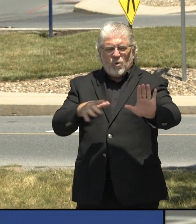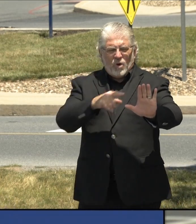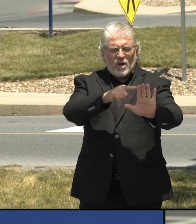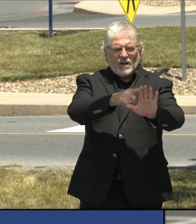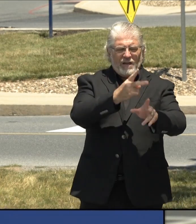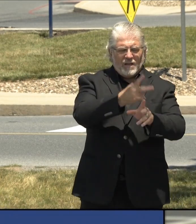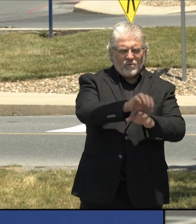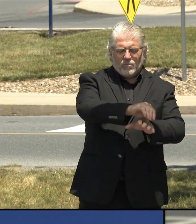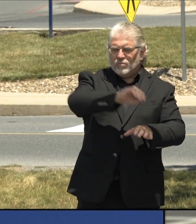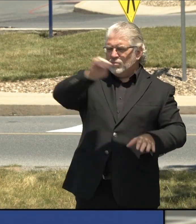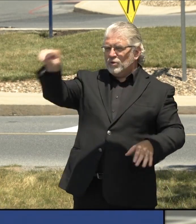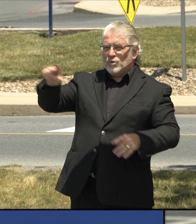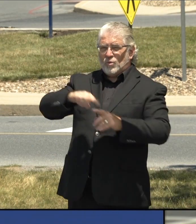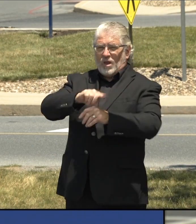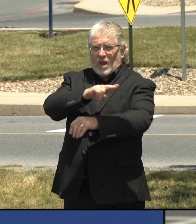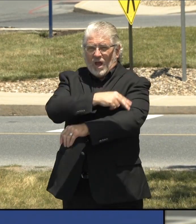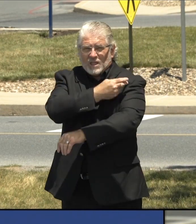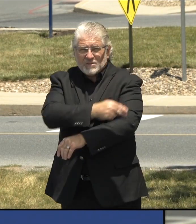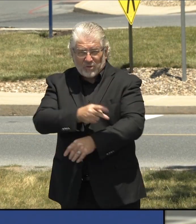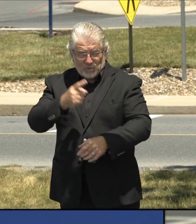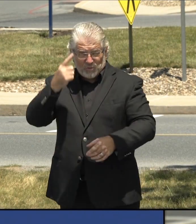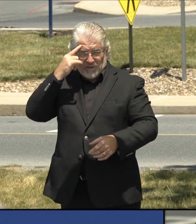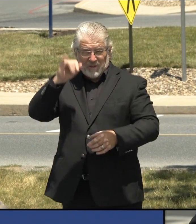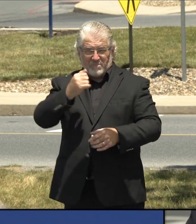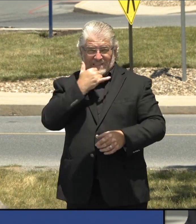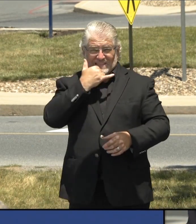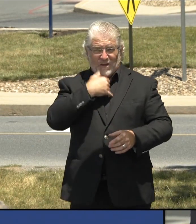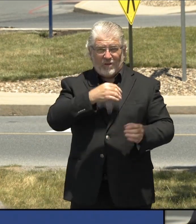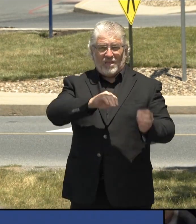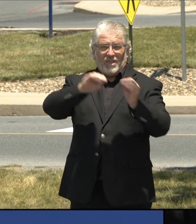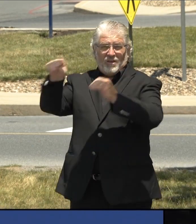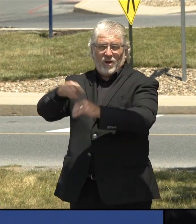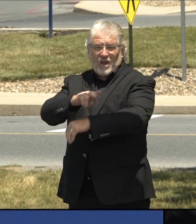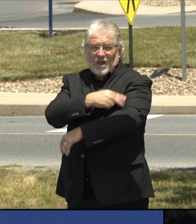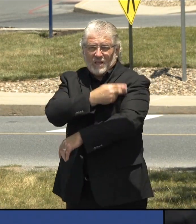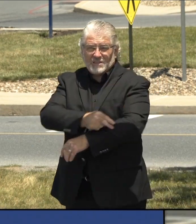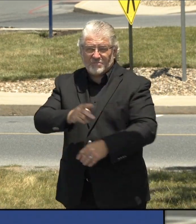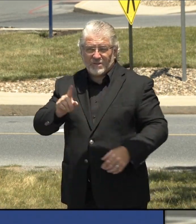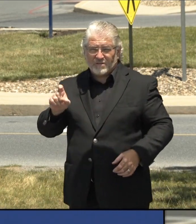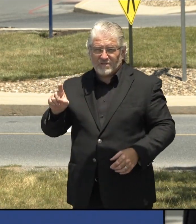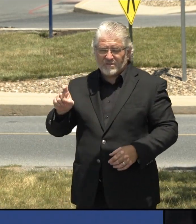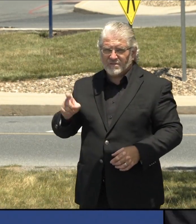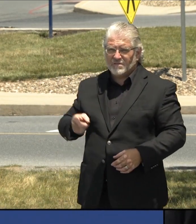concern we were going to swap the hospital? Yeah, I think that was a decision by the hospitals. Yeah.